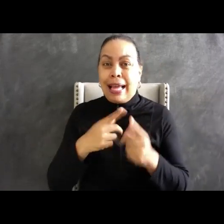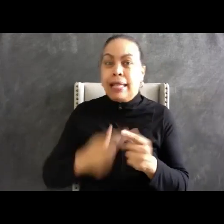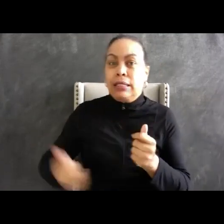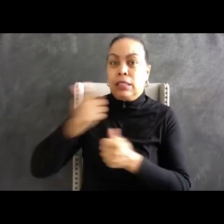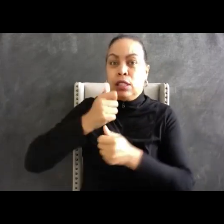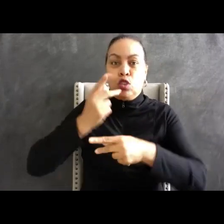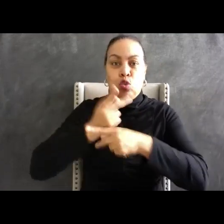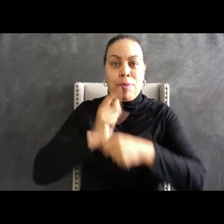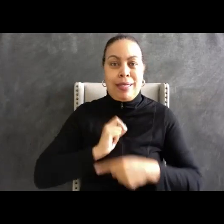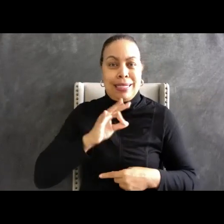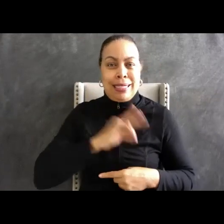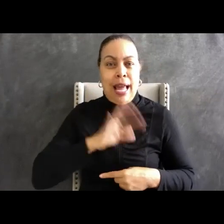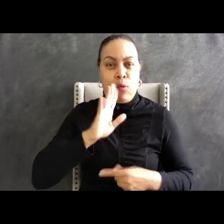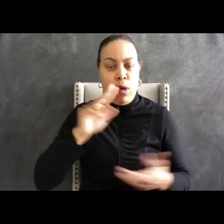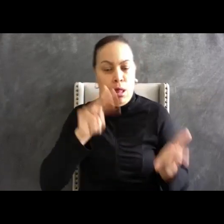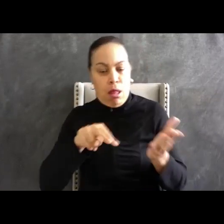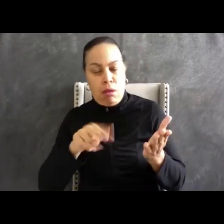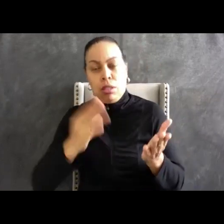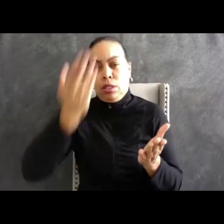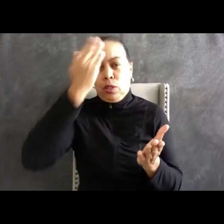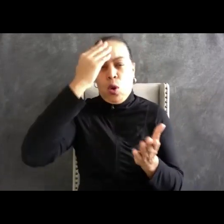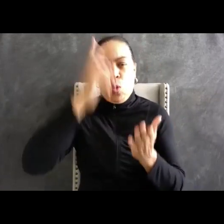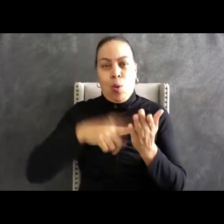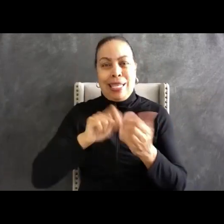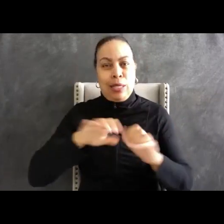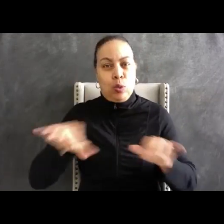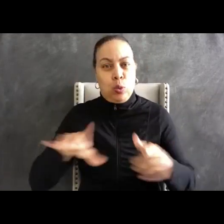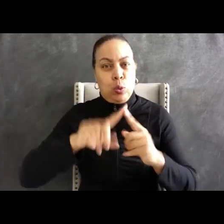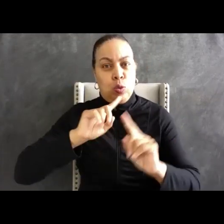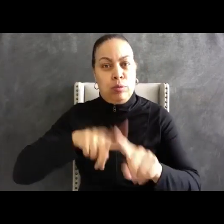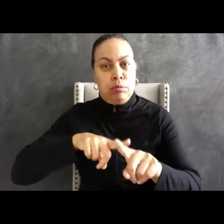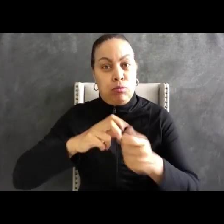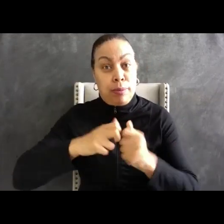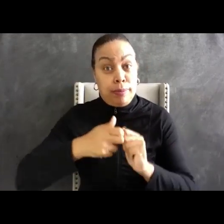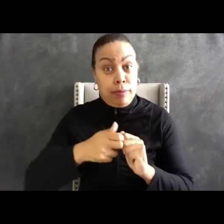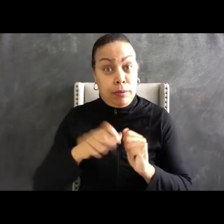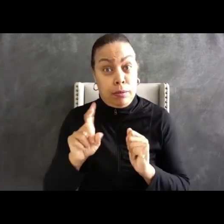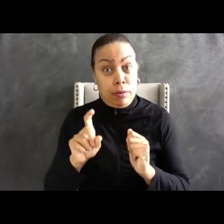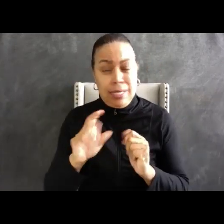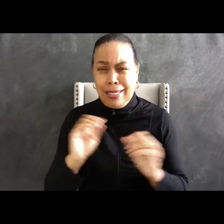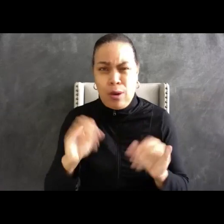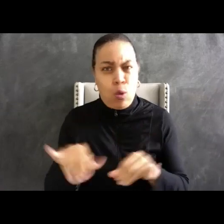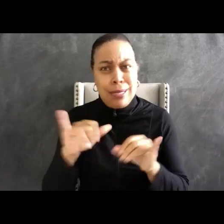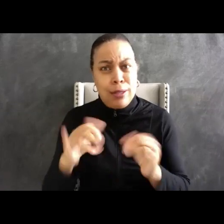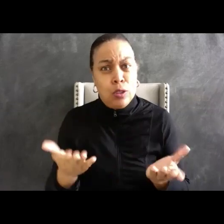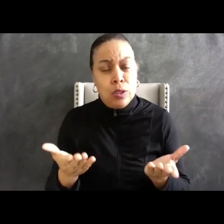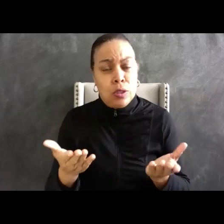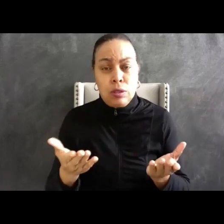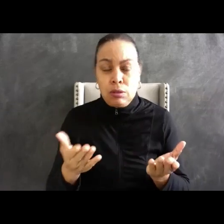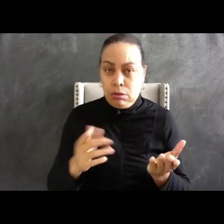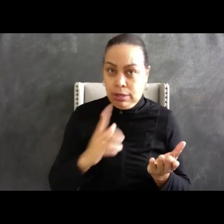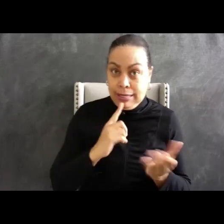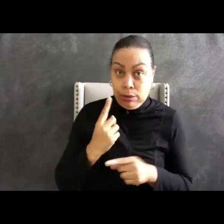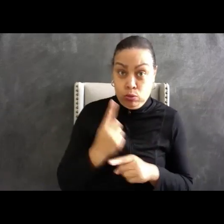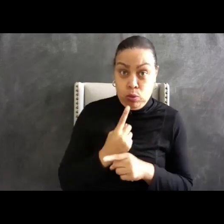with performance standards? Is it reasonable to believe that there are no consequences